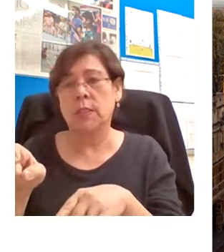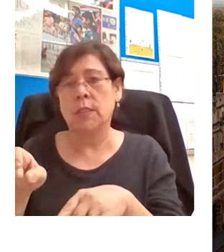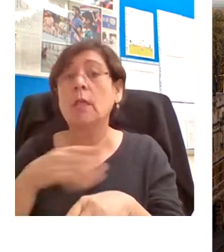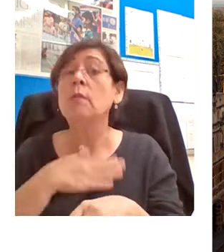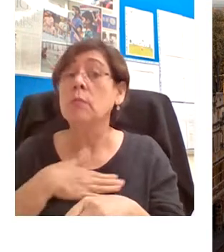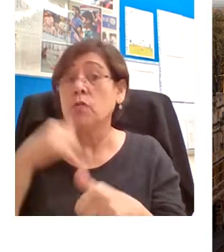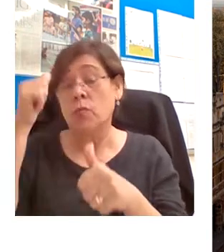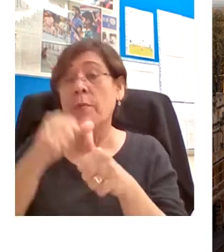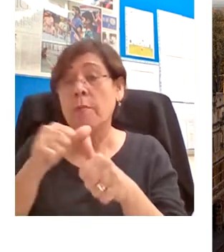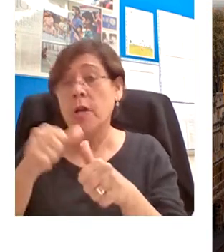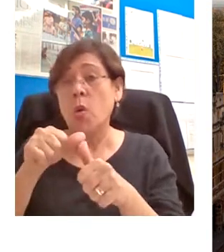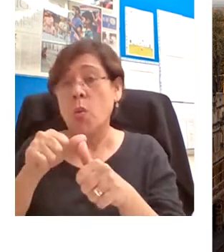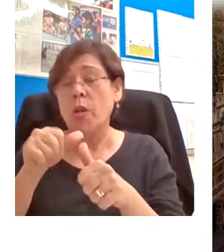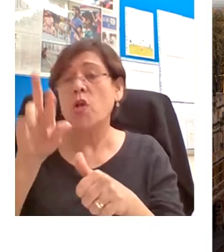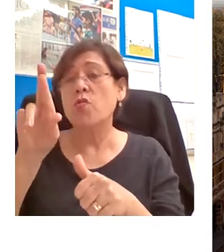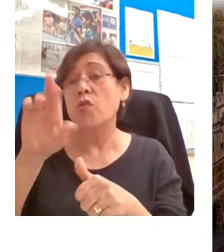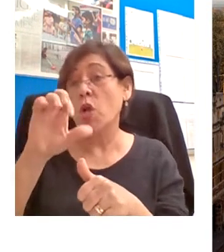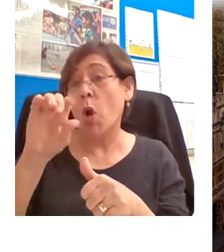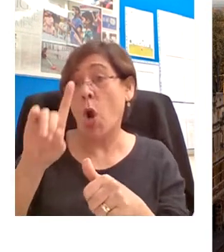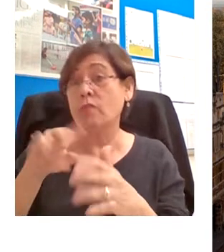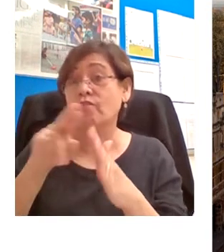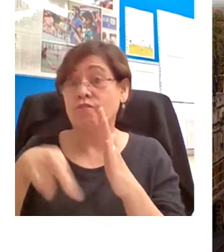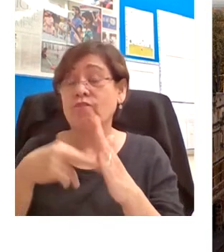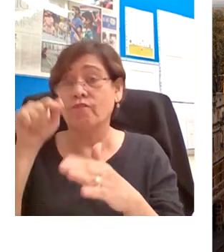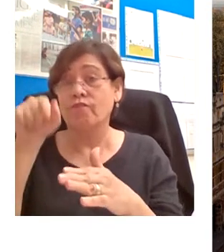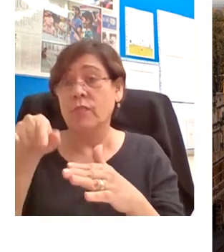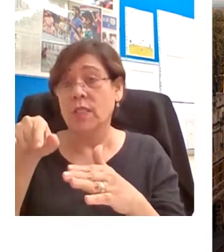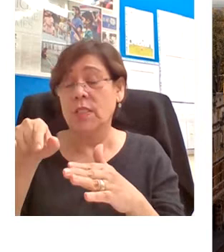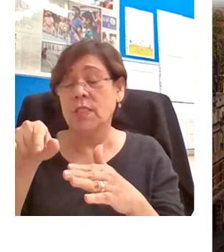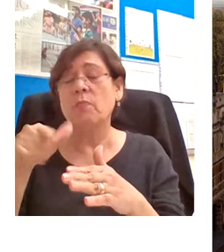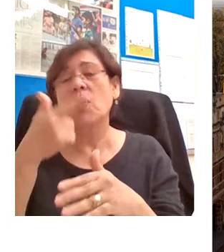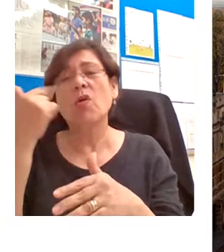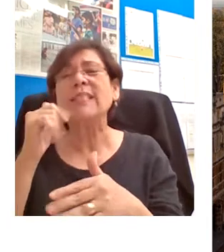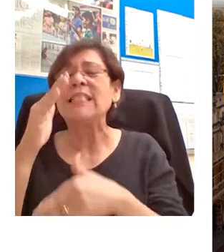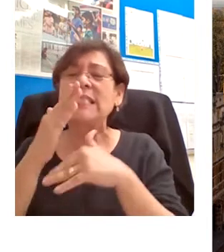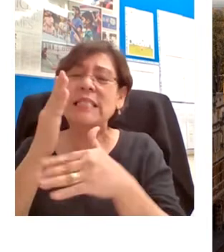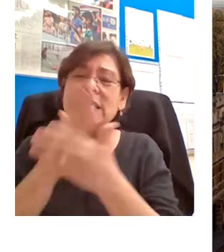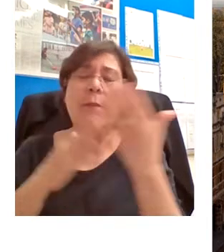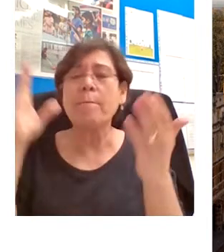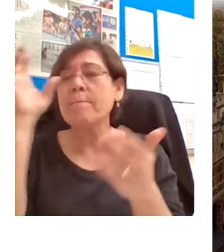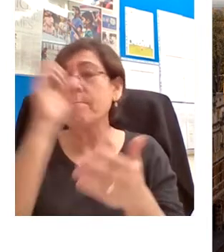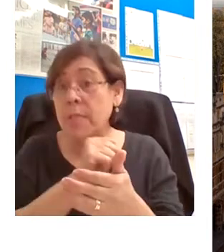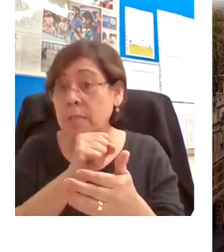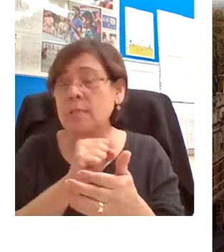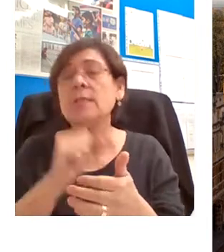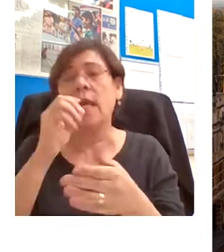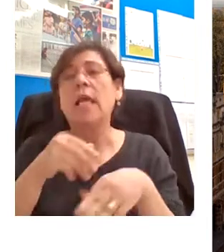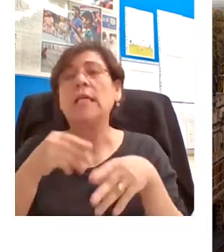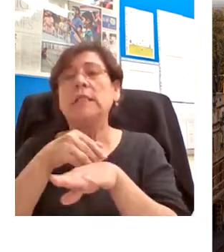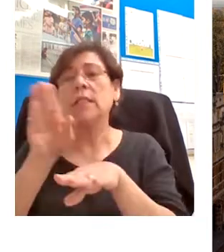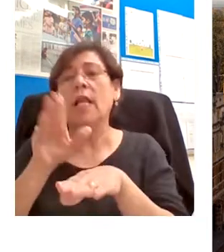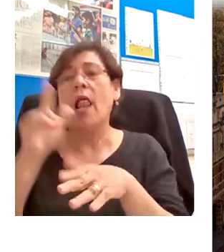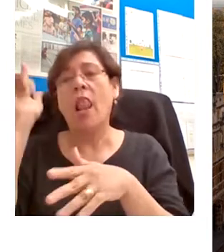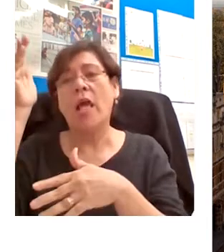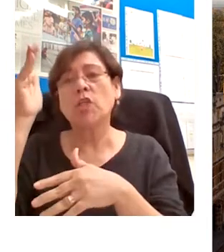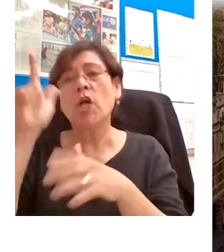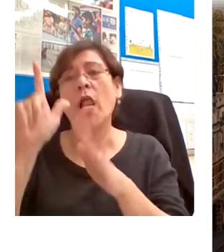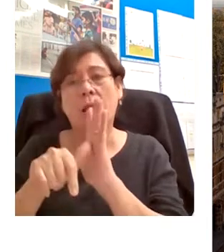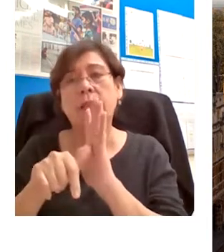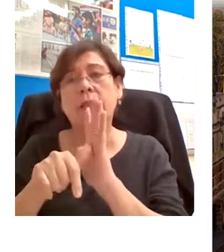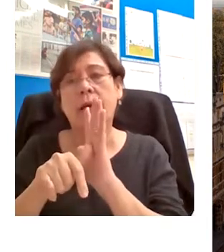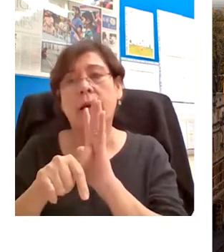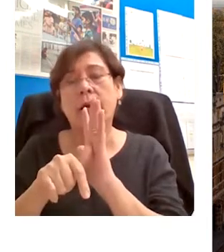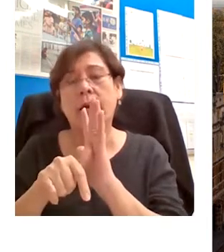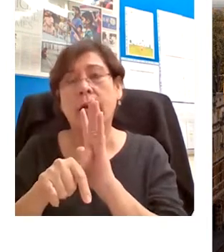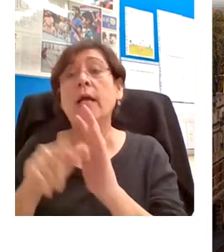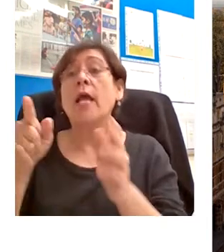the benefit of those who could not attend, and we will make this recording available after the lecture. If you have any questions for our